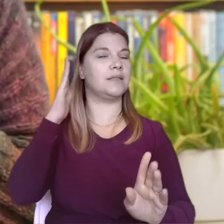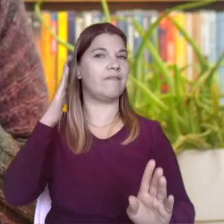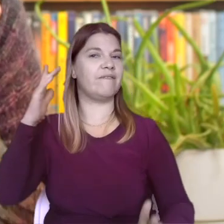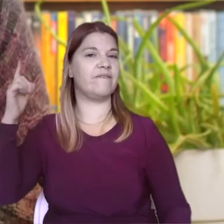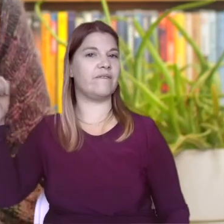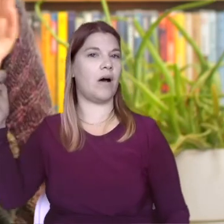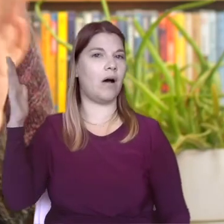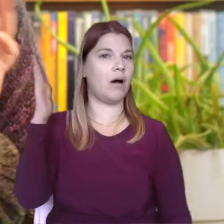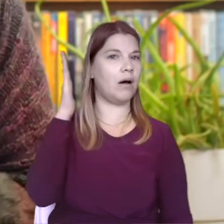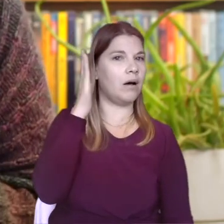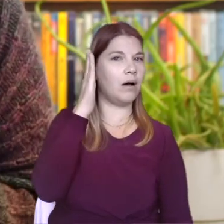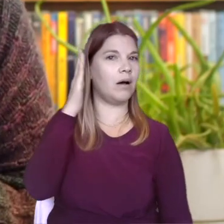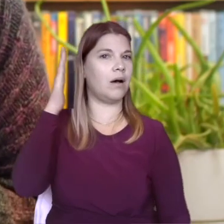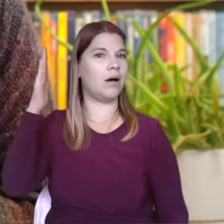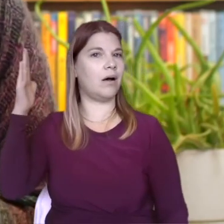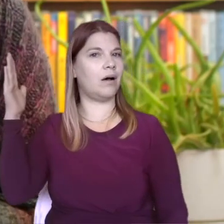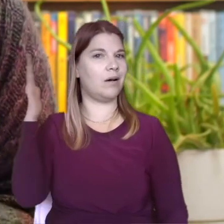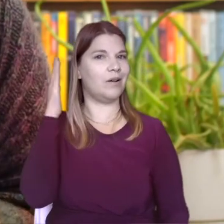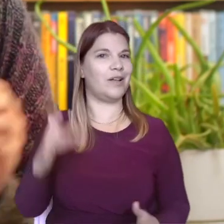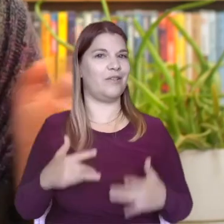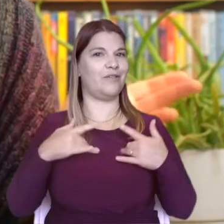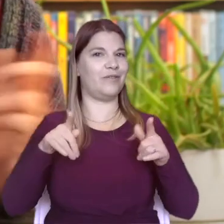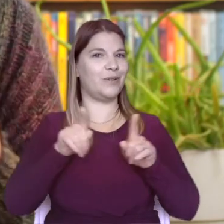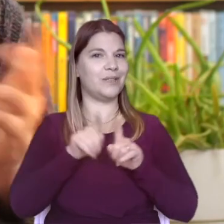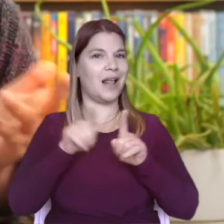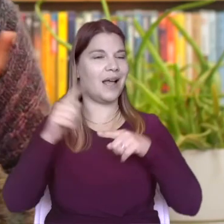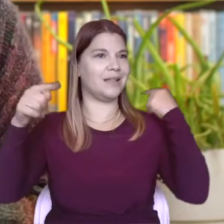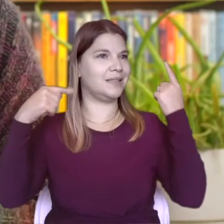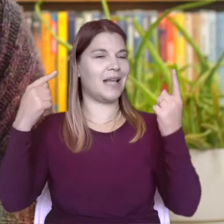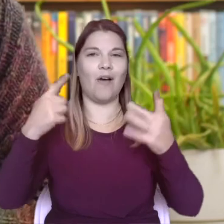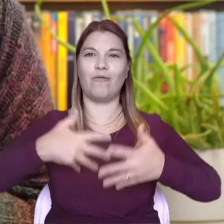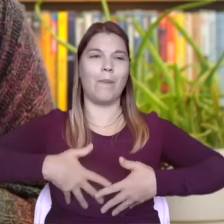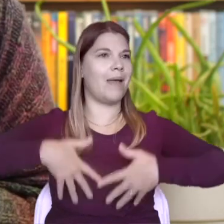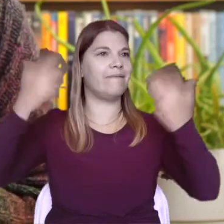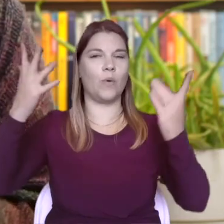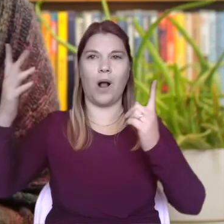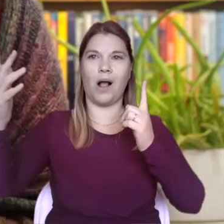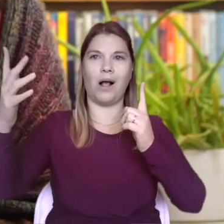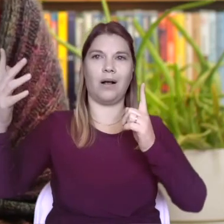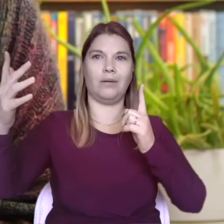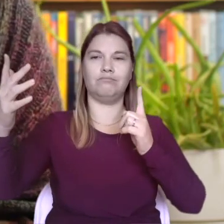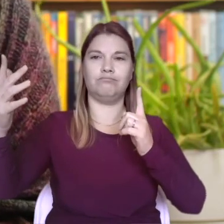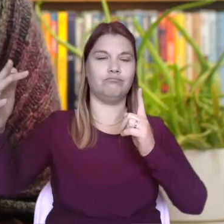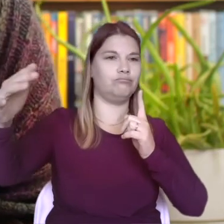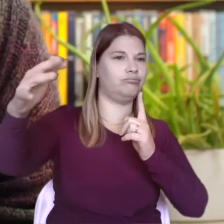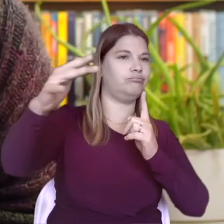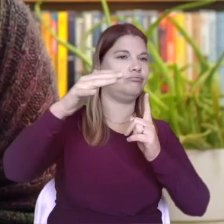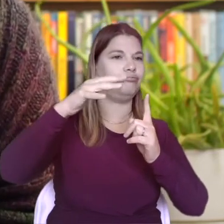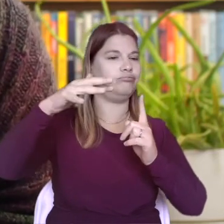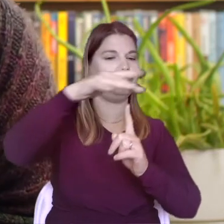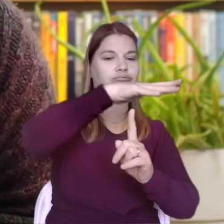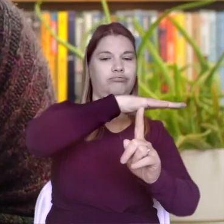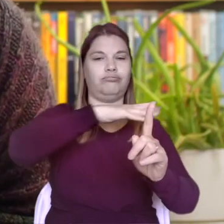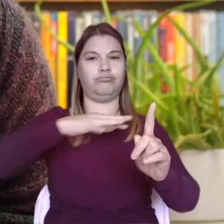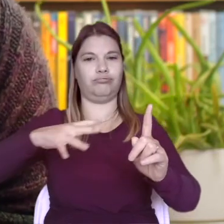that feeling of immersion, like sound is coming from everywhere and anywhere. So move around and find where